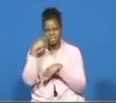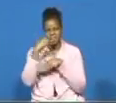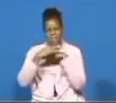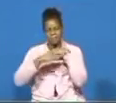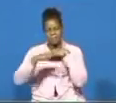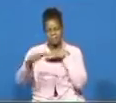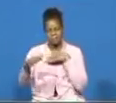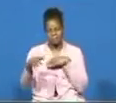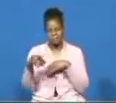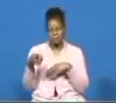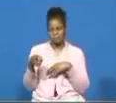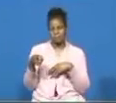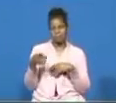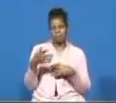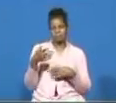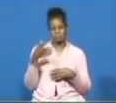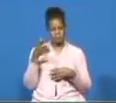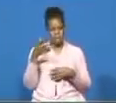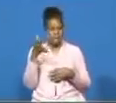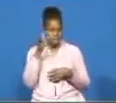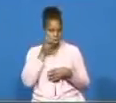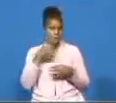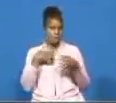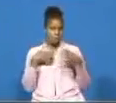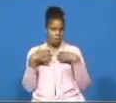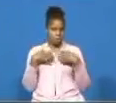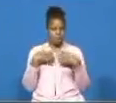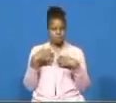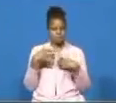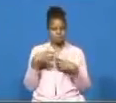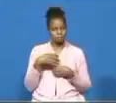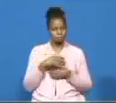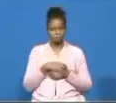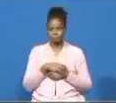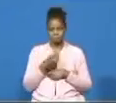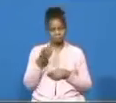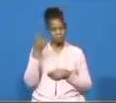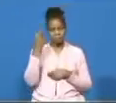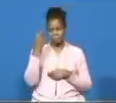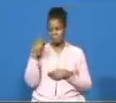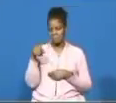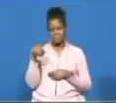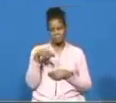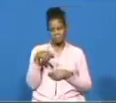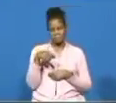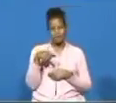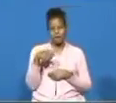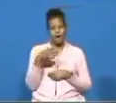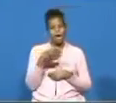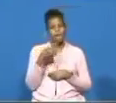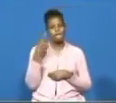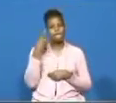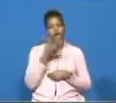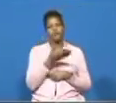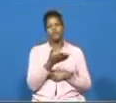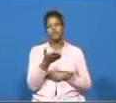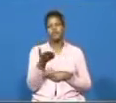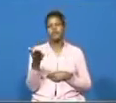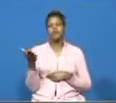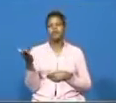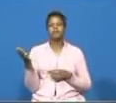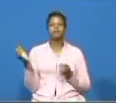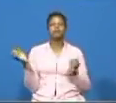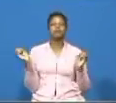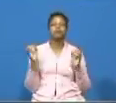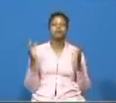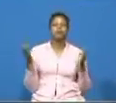hear what they say for hear what the complaints were look at that unbelievable they said for there is no what